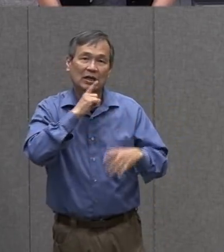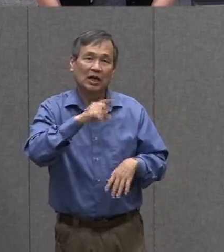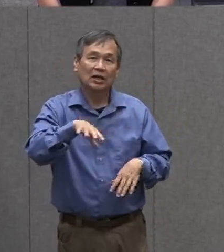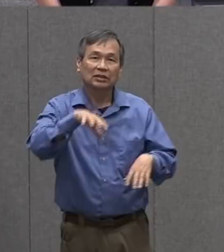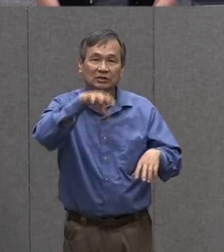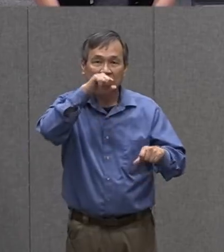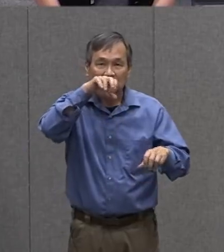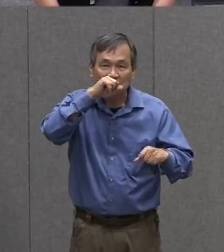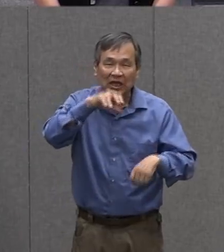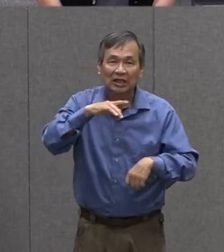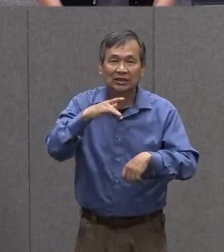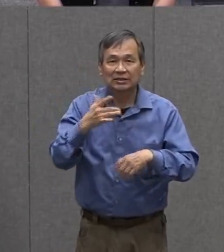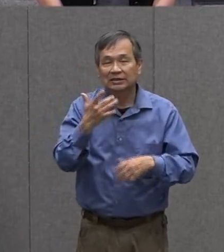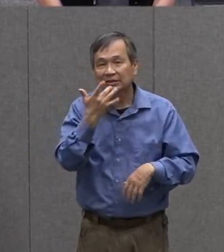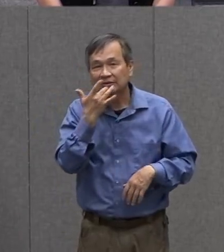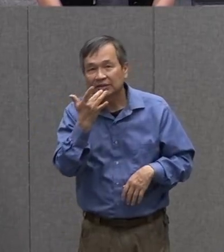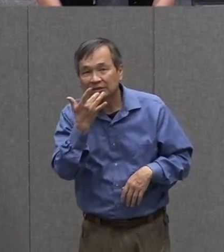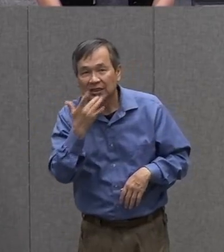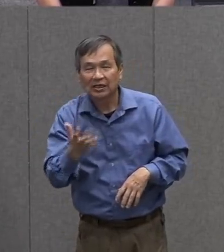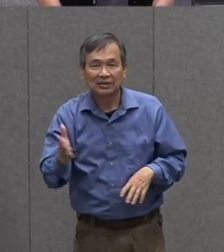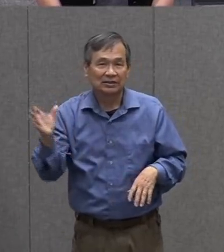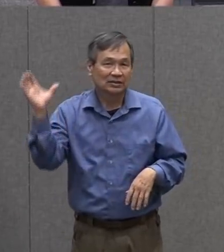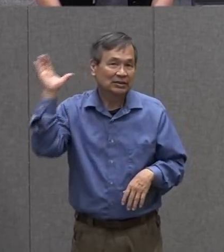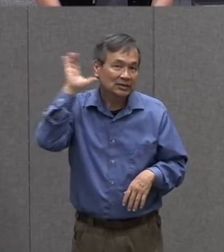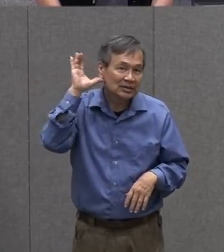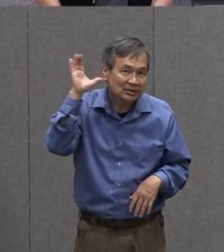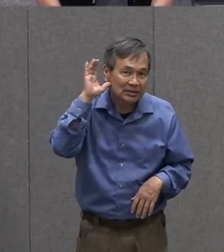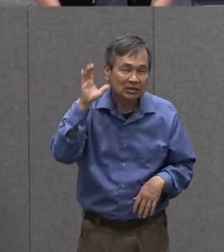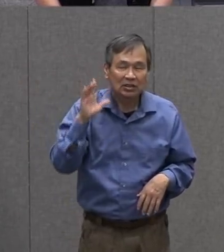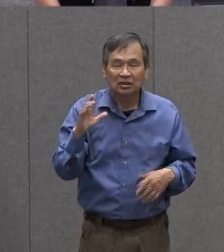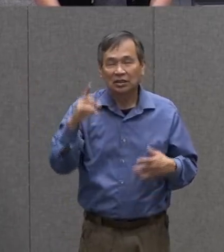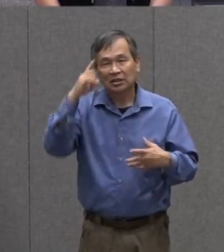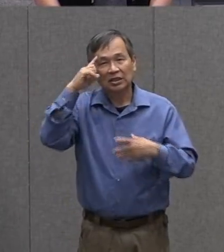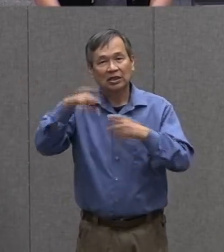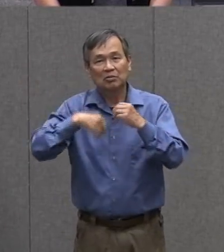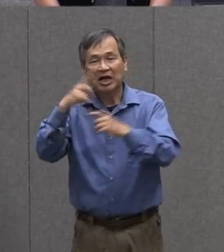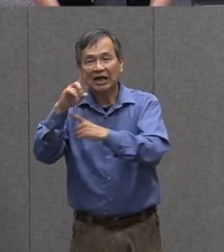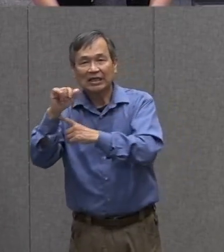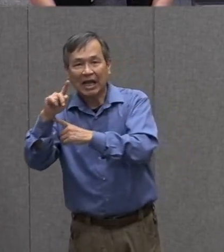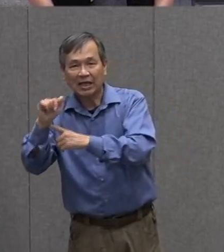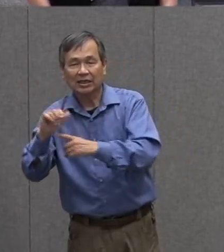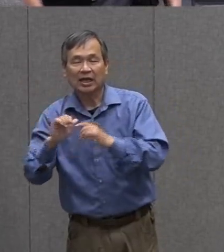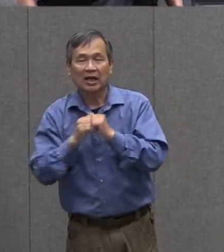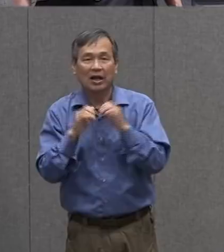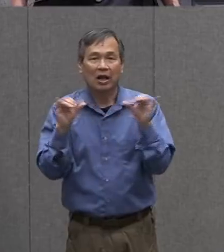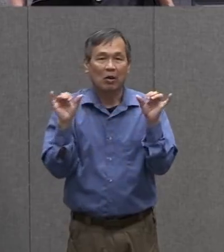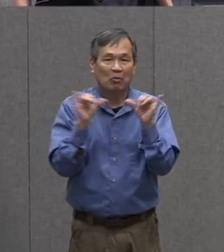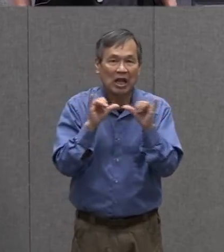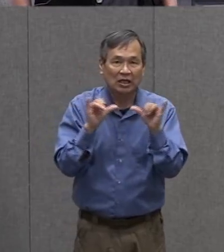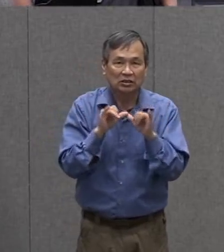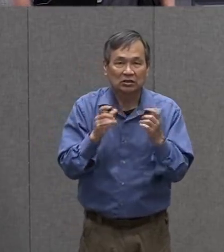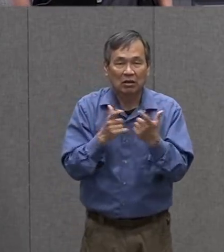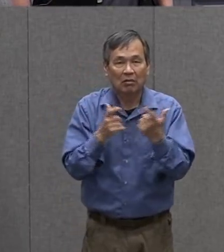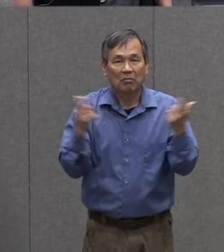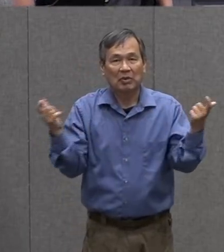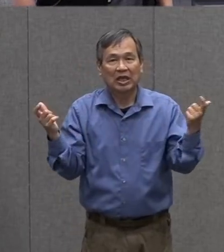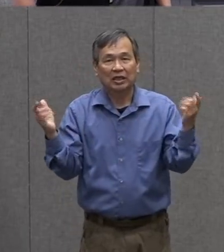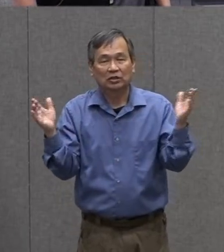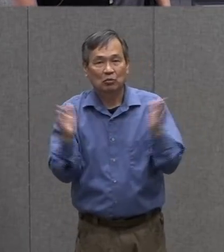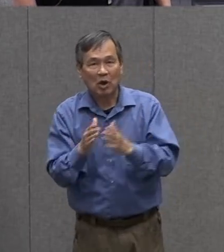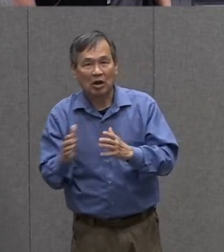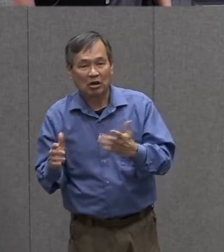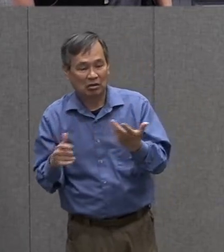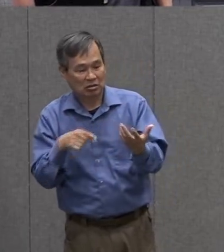and hearing and all of the measurements that go along with how big is that animal, bigger than your hand, smaller than your hand.